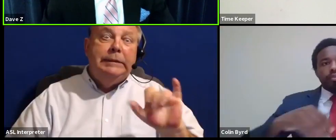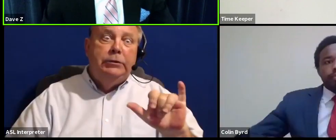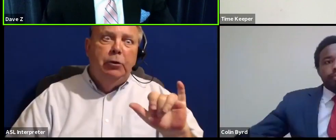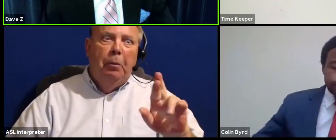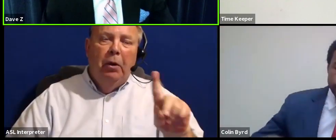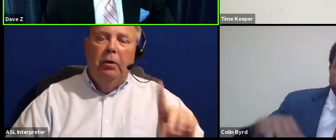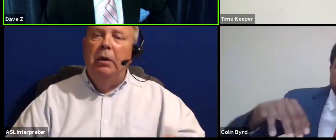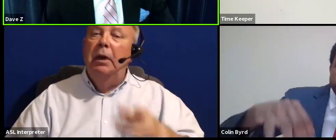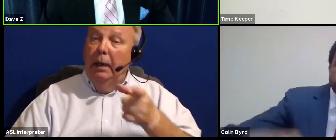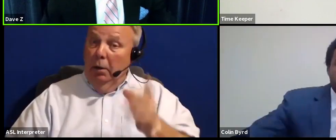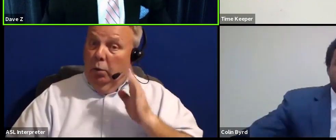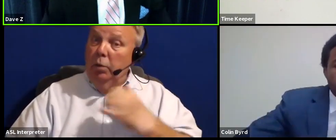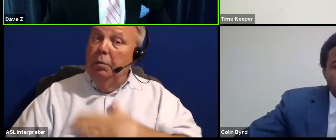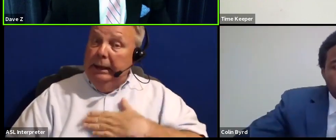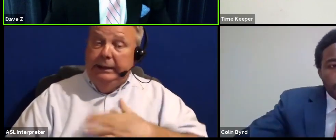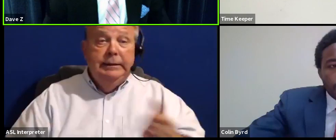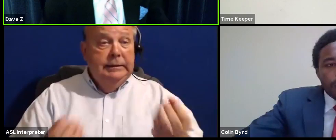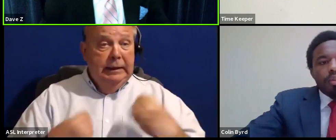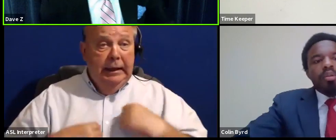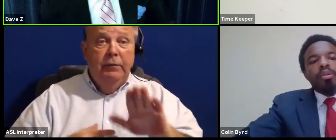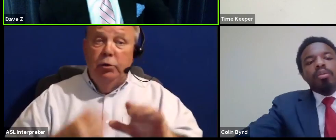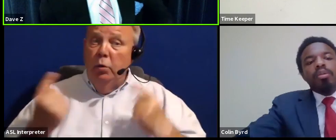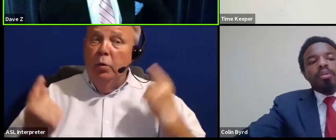I'm glad